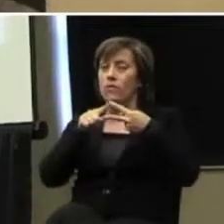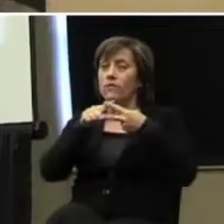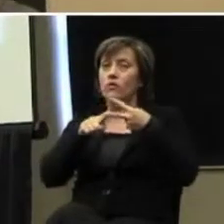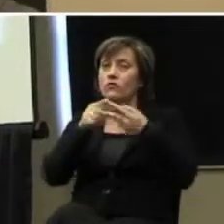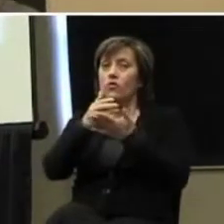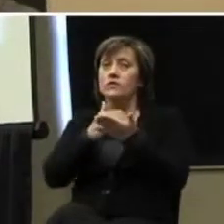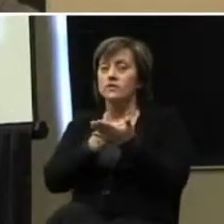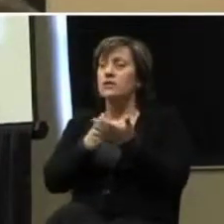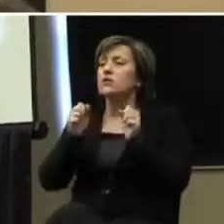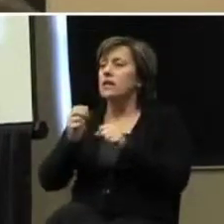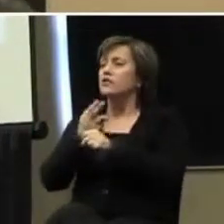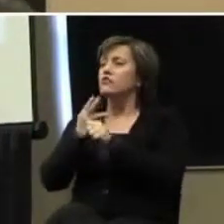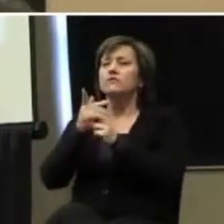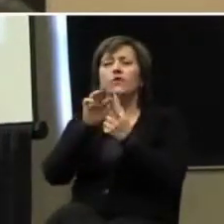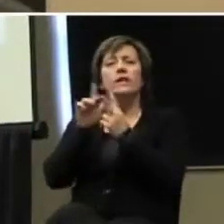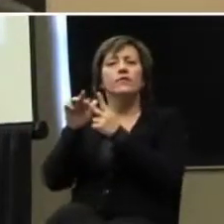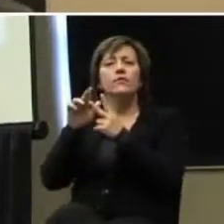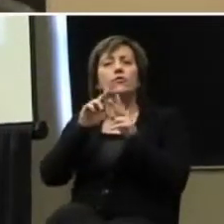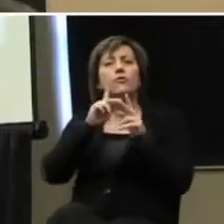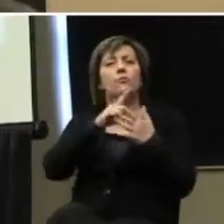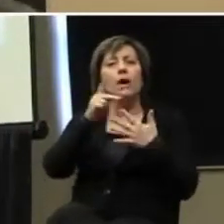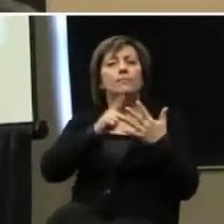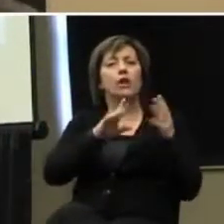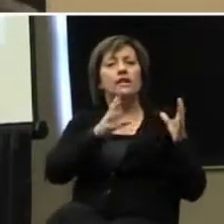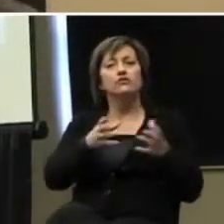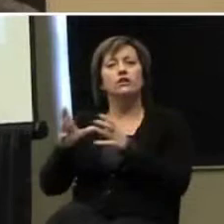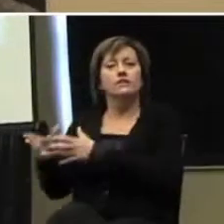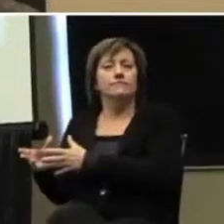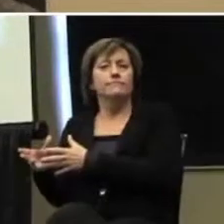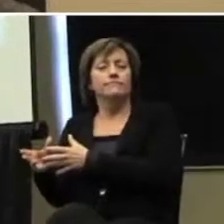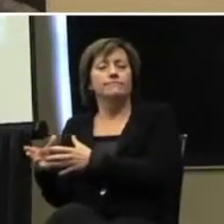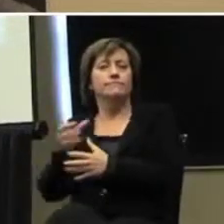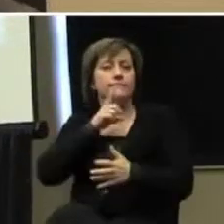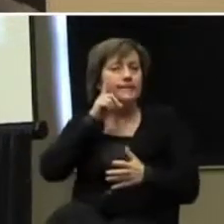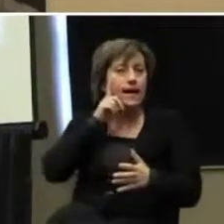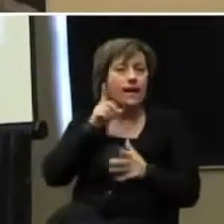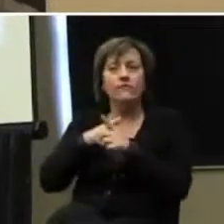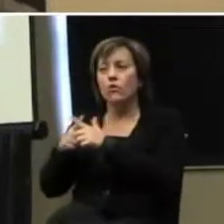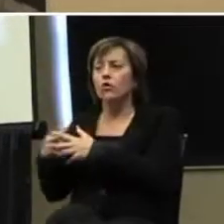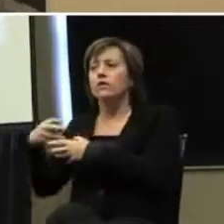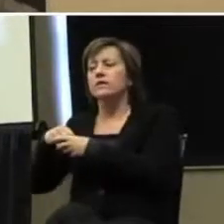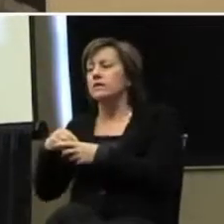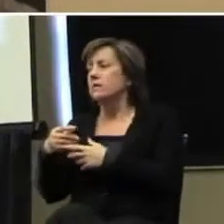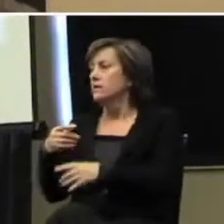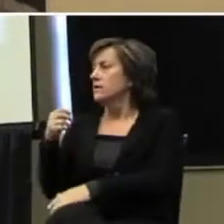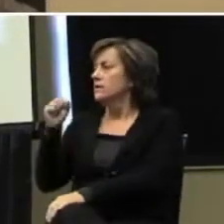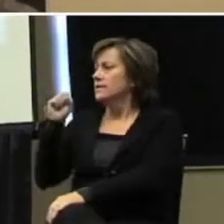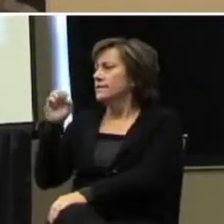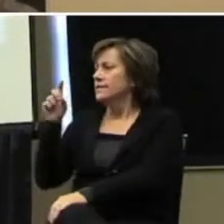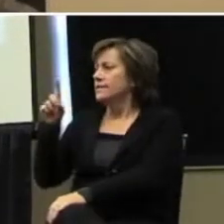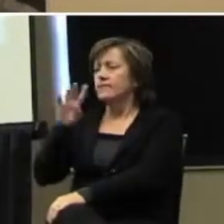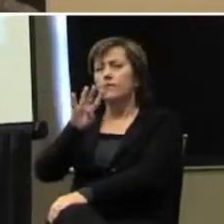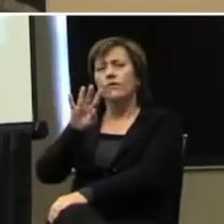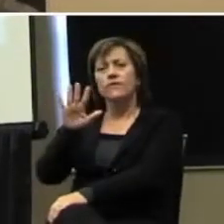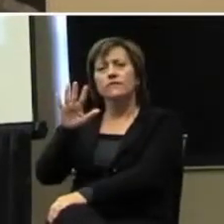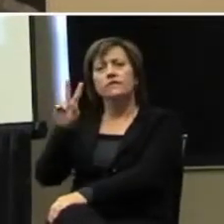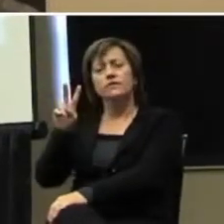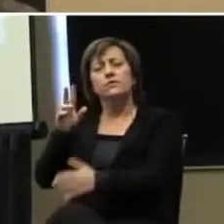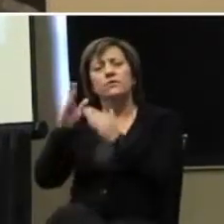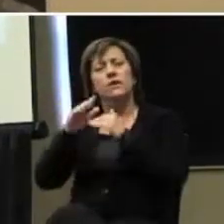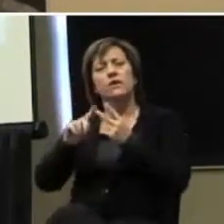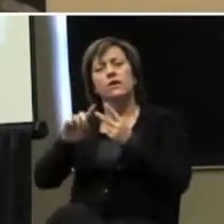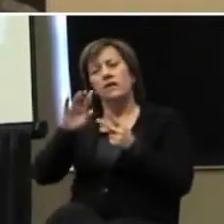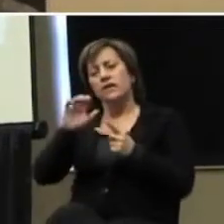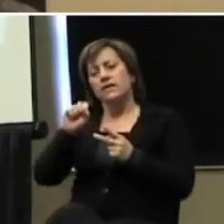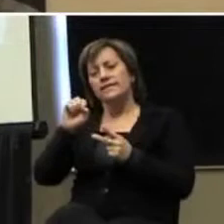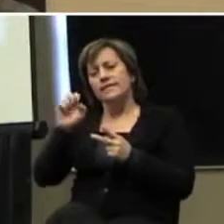The other one is what we consider an advanced autism course. It looks at advanced instructional strategies. And again, many of